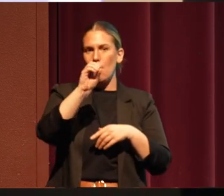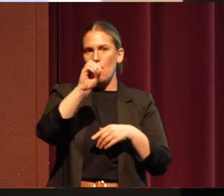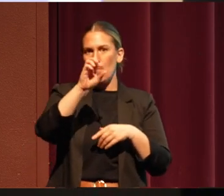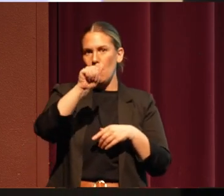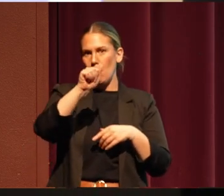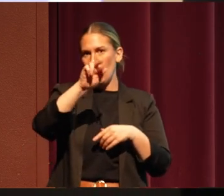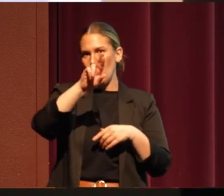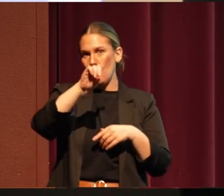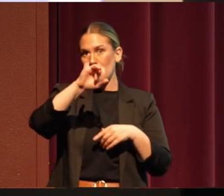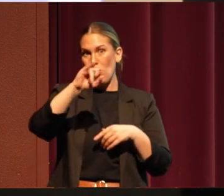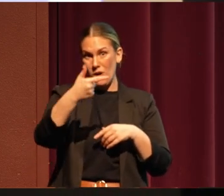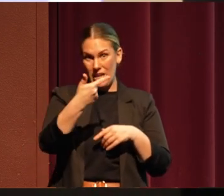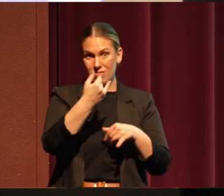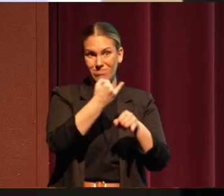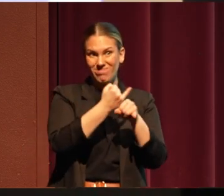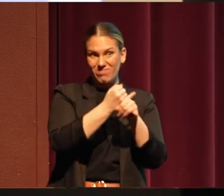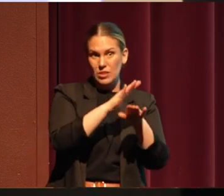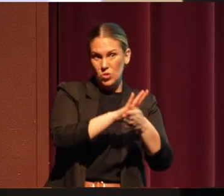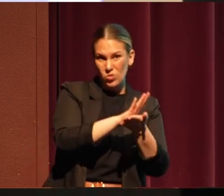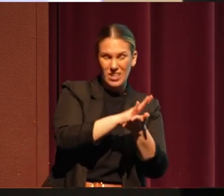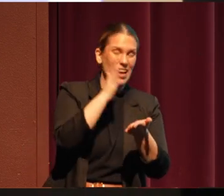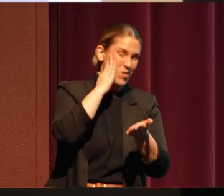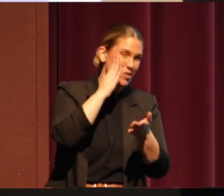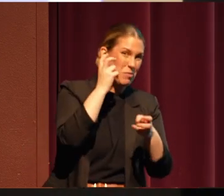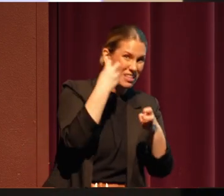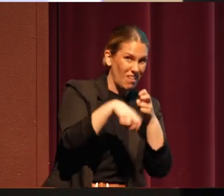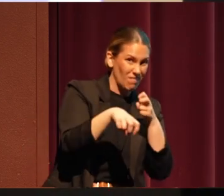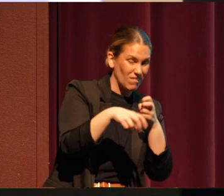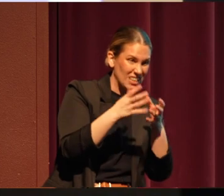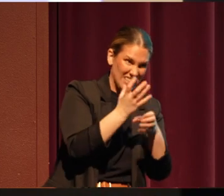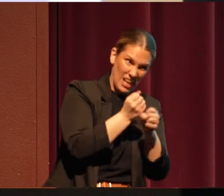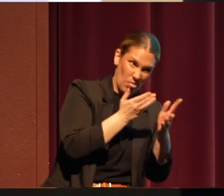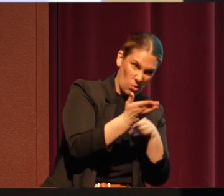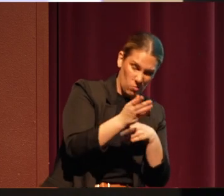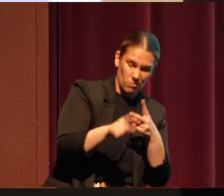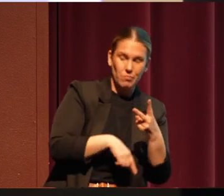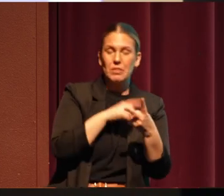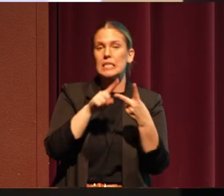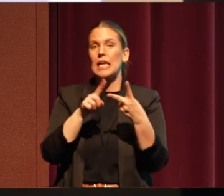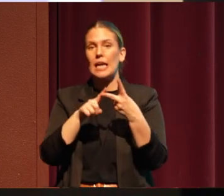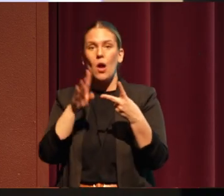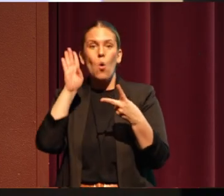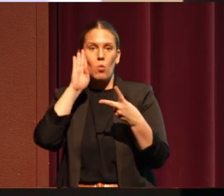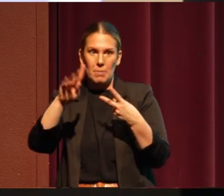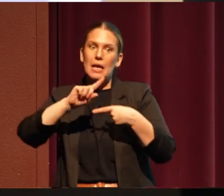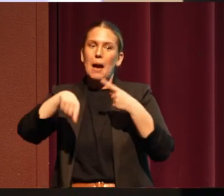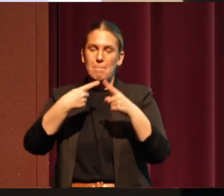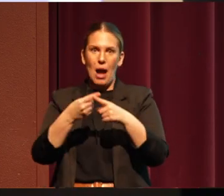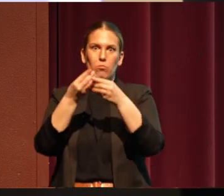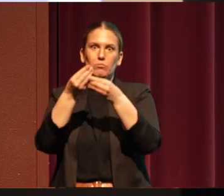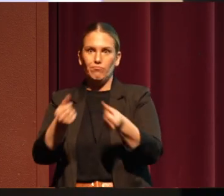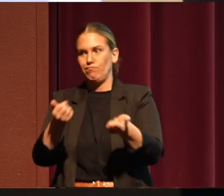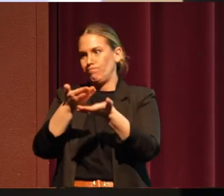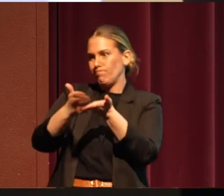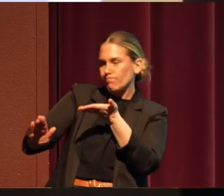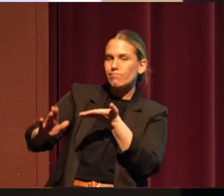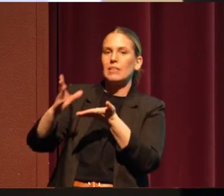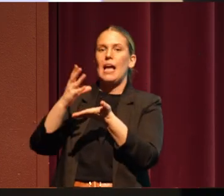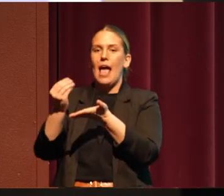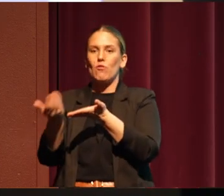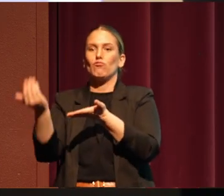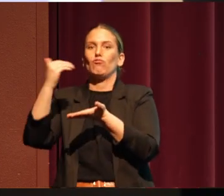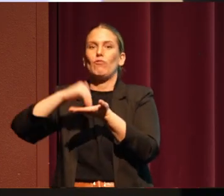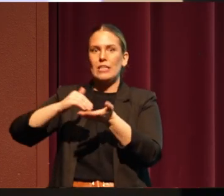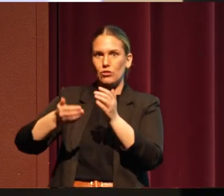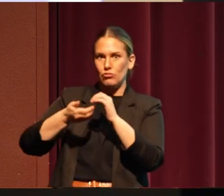going to be tough for my elders to get through. The second one was going to be on termination and restoration. And I